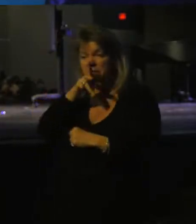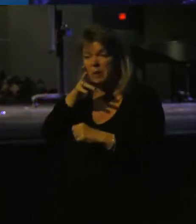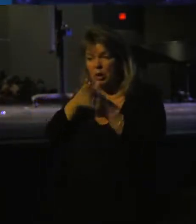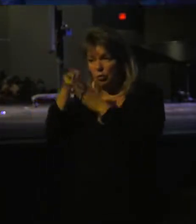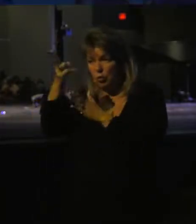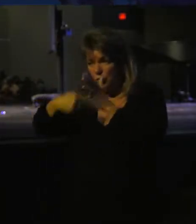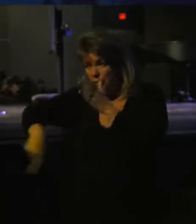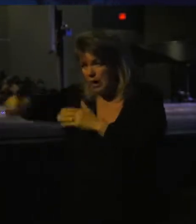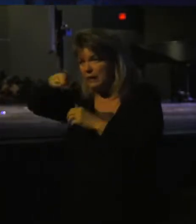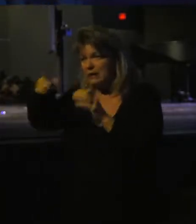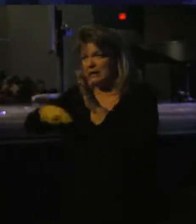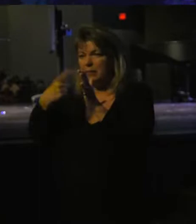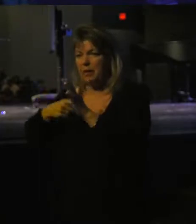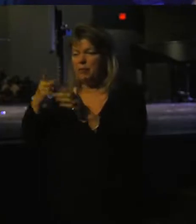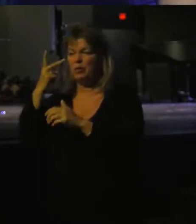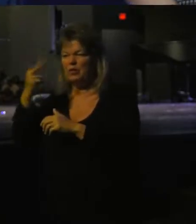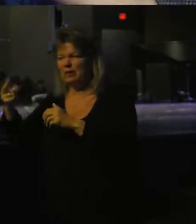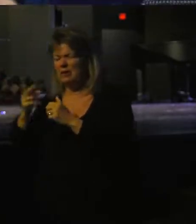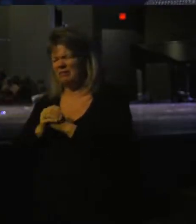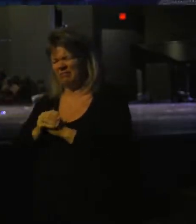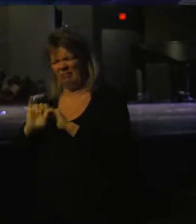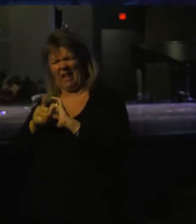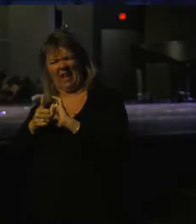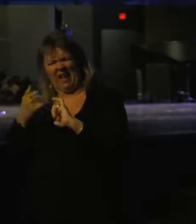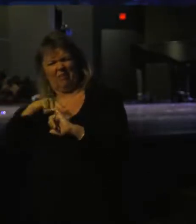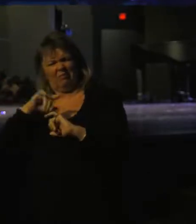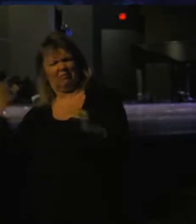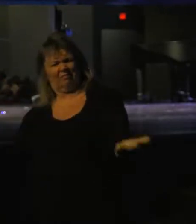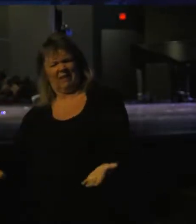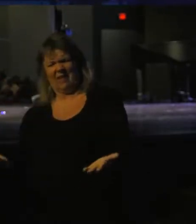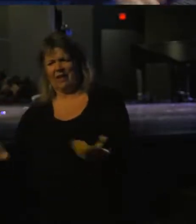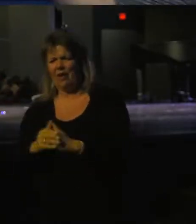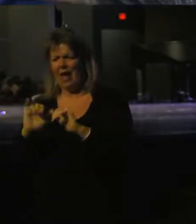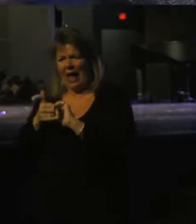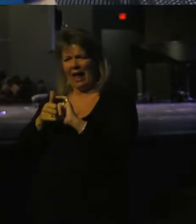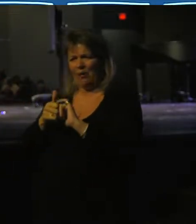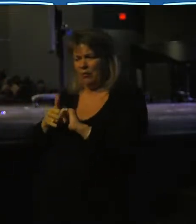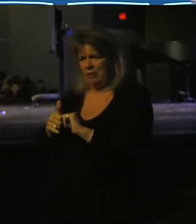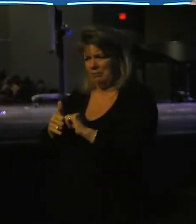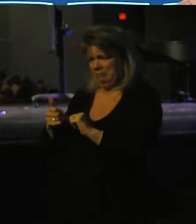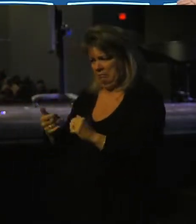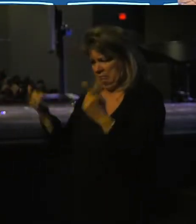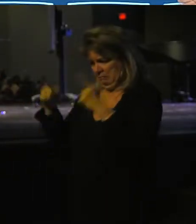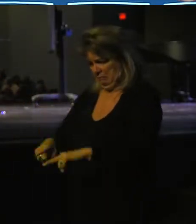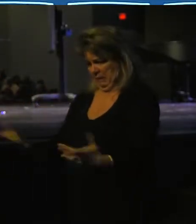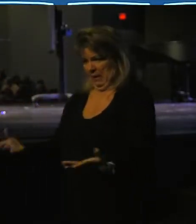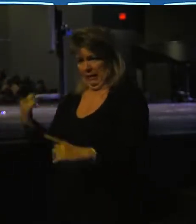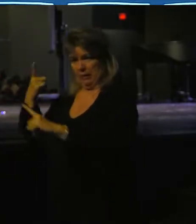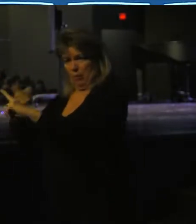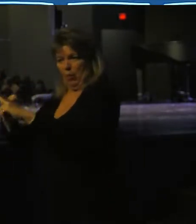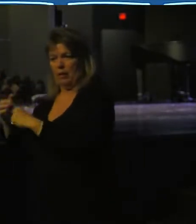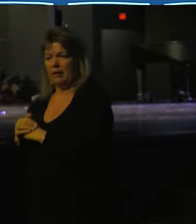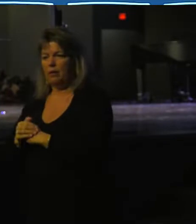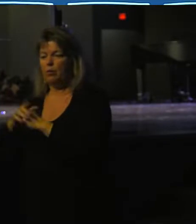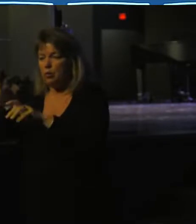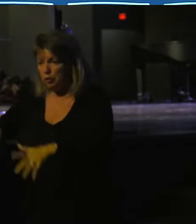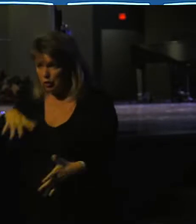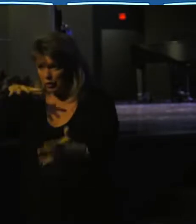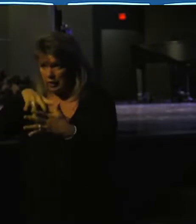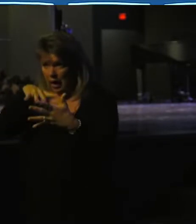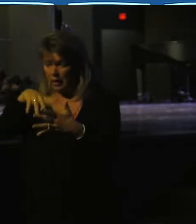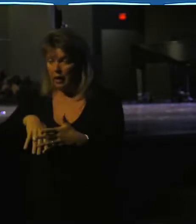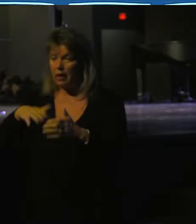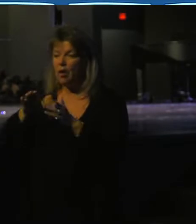into us. And sometimes we'll see it like, well, how did we even get here? How did we even get to this point? And so we are actually studying